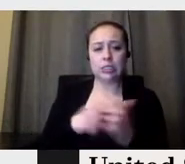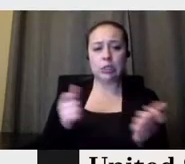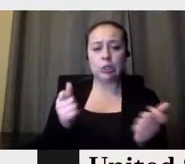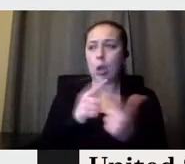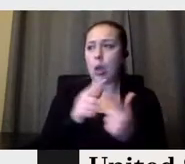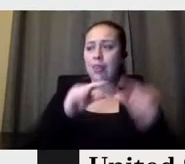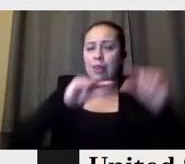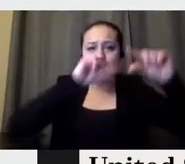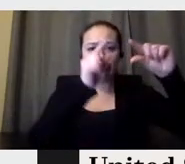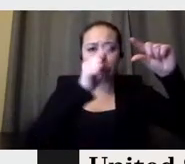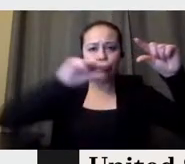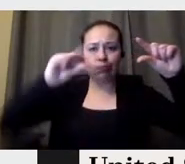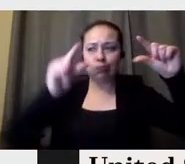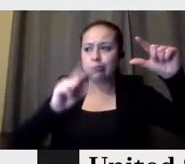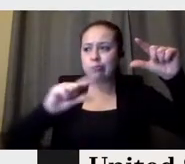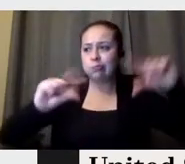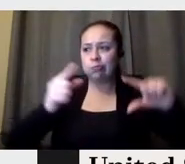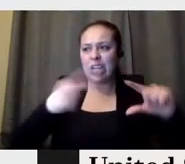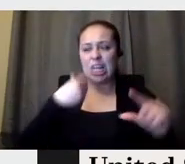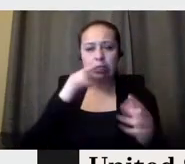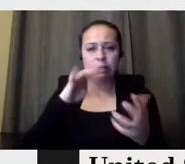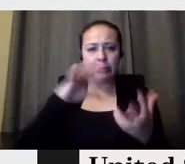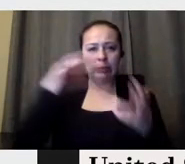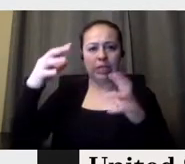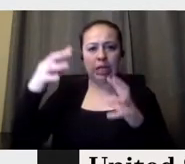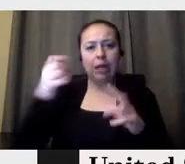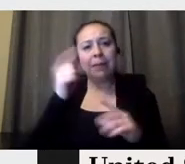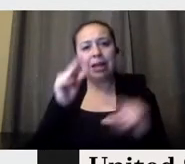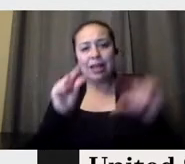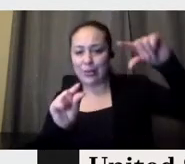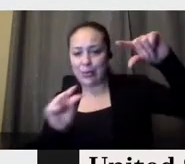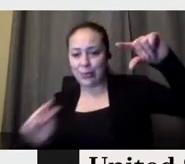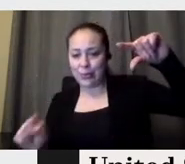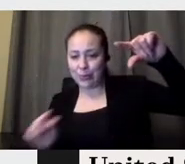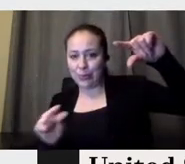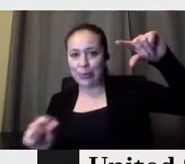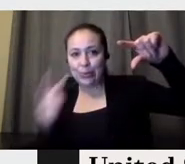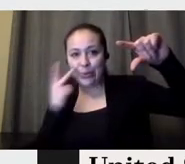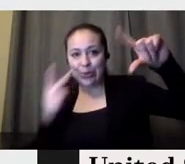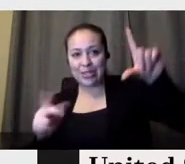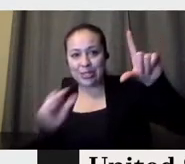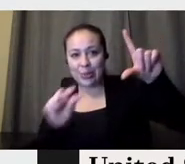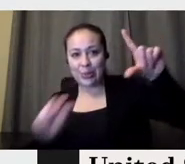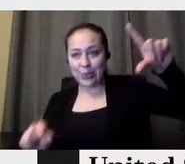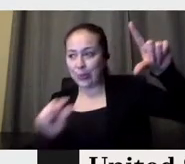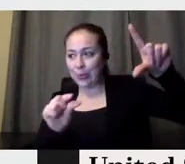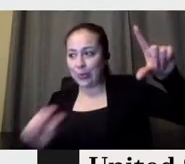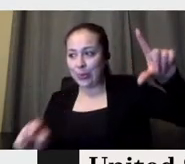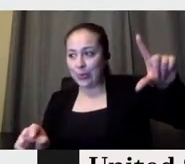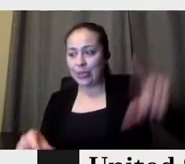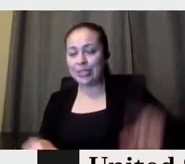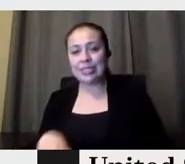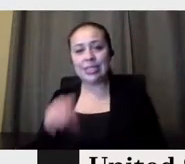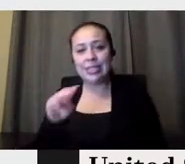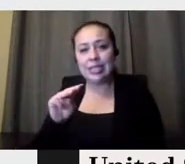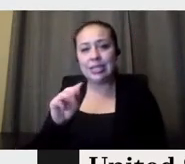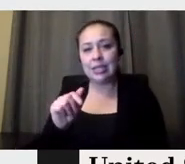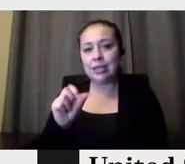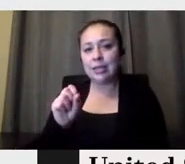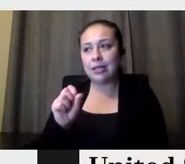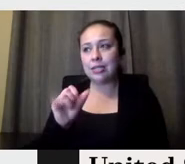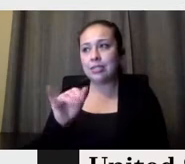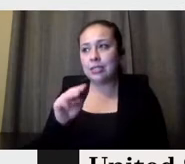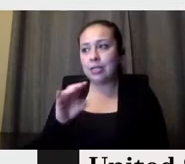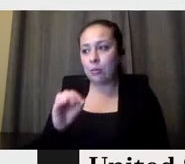on, on, on the smallest is Massimo Vignelli 19. Each, the letters that are in reading Massimo are the one that the tape is read